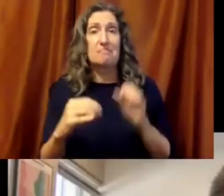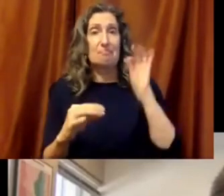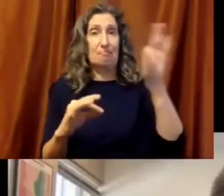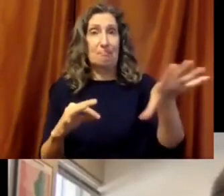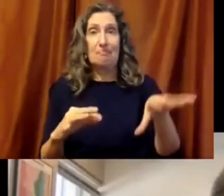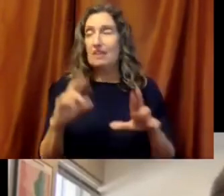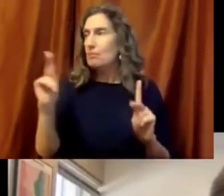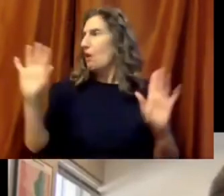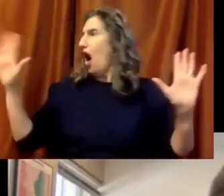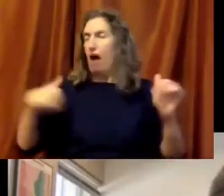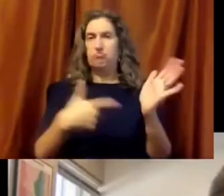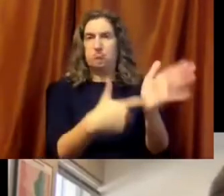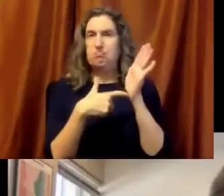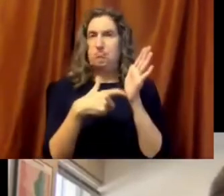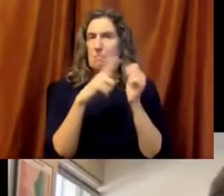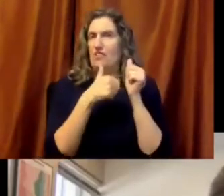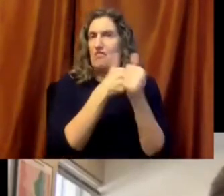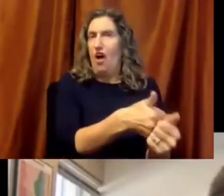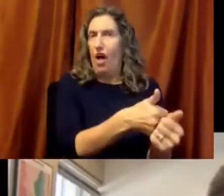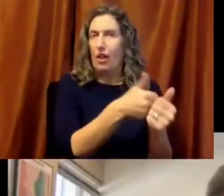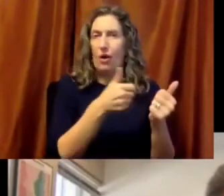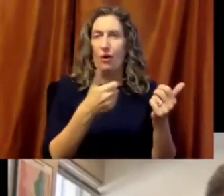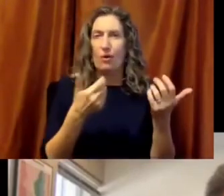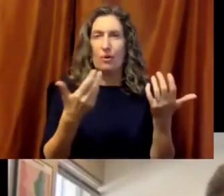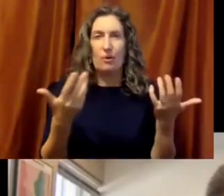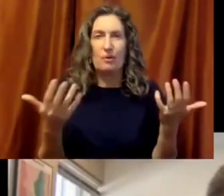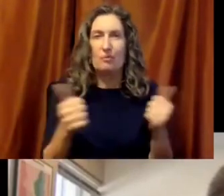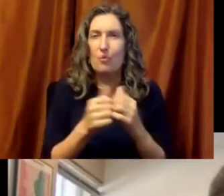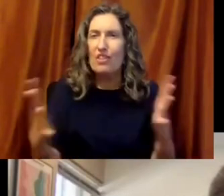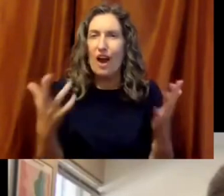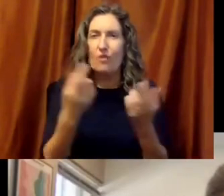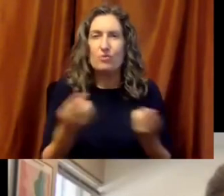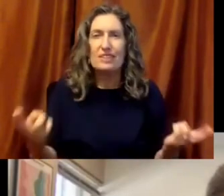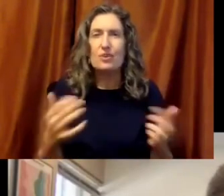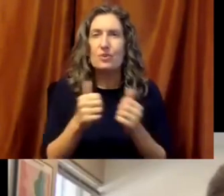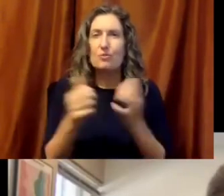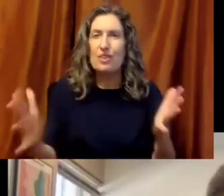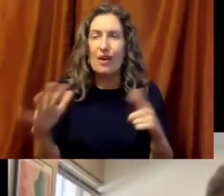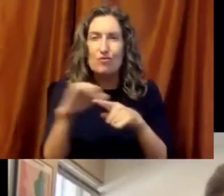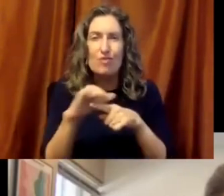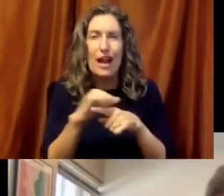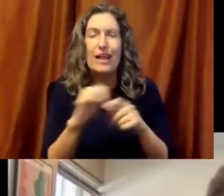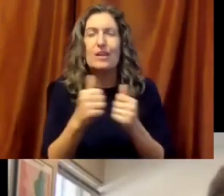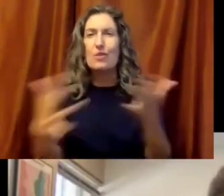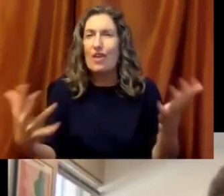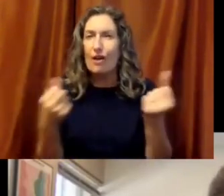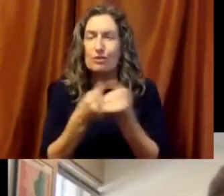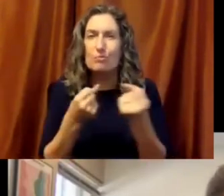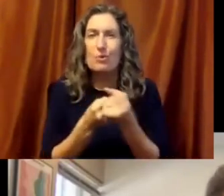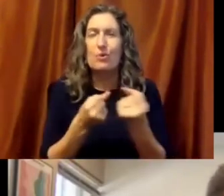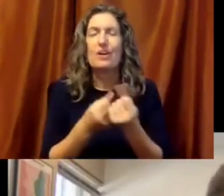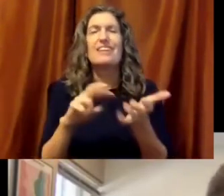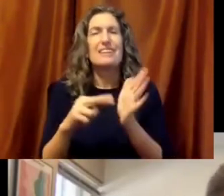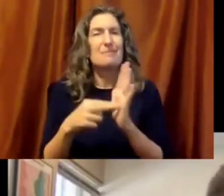receive it don't necessarily understand it or don't have the resources to do it, and then some pale shadow of what we had hoped would